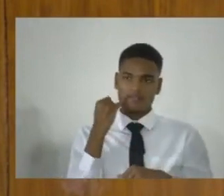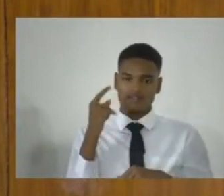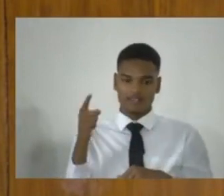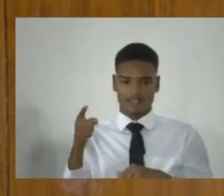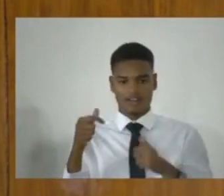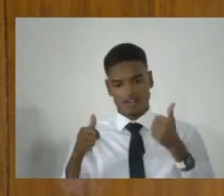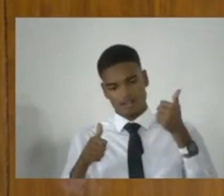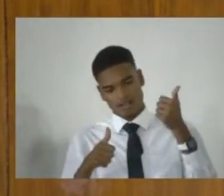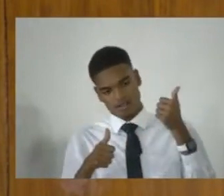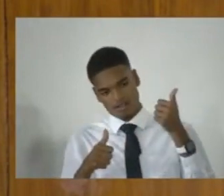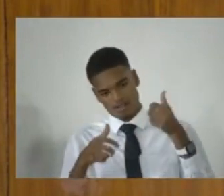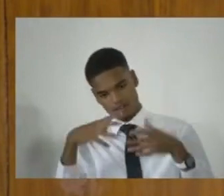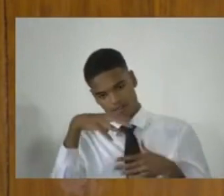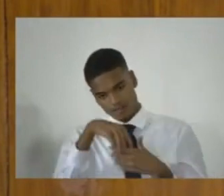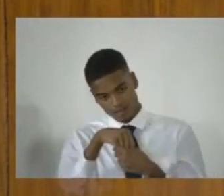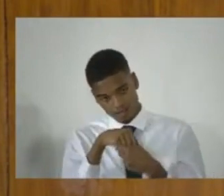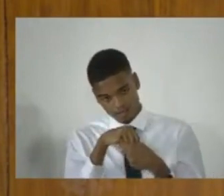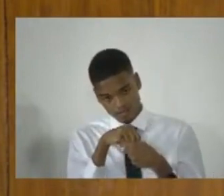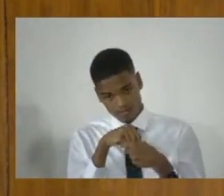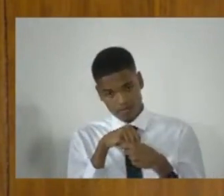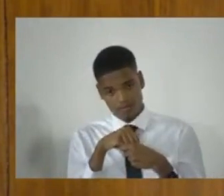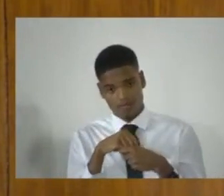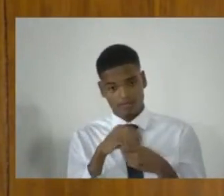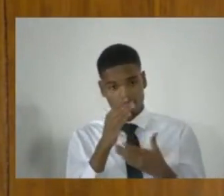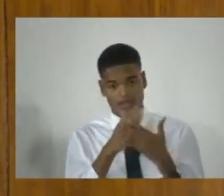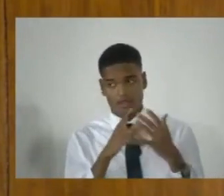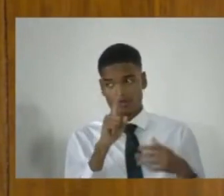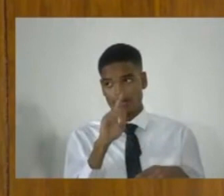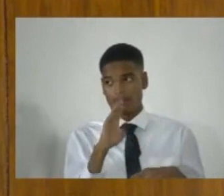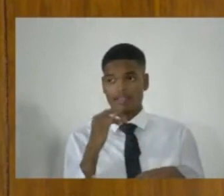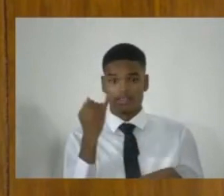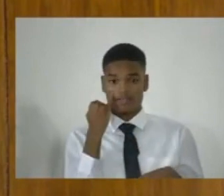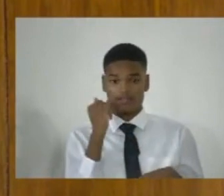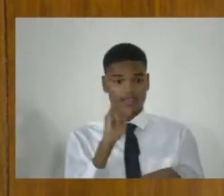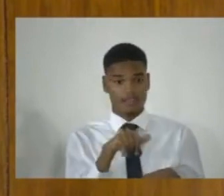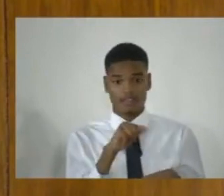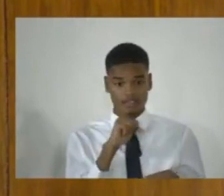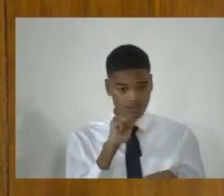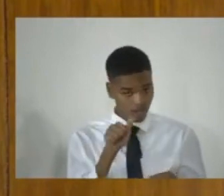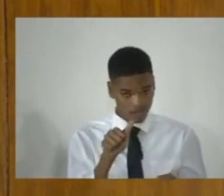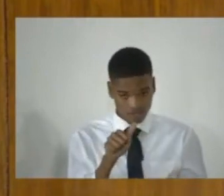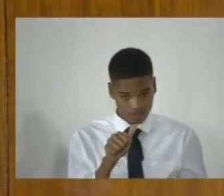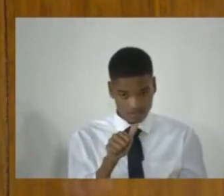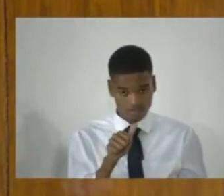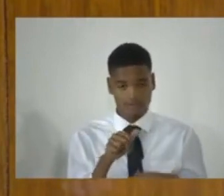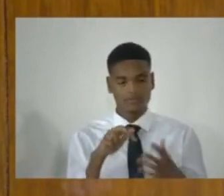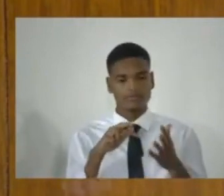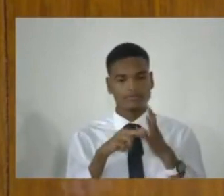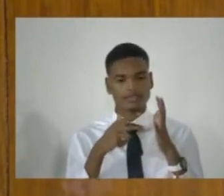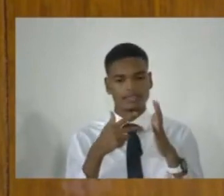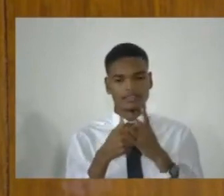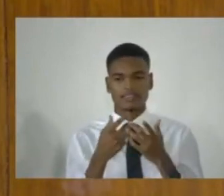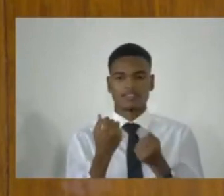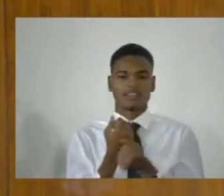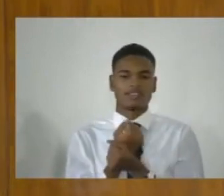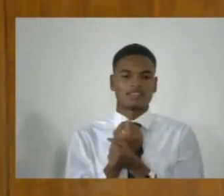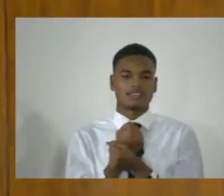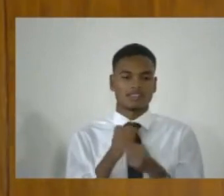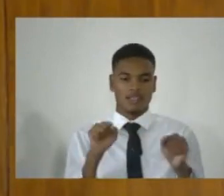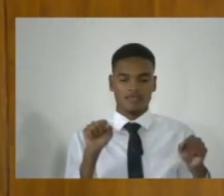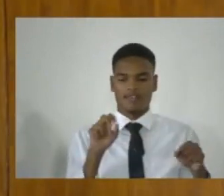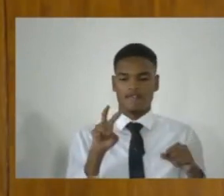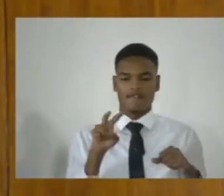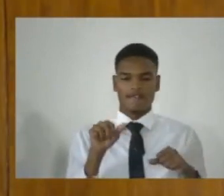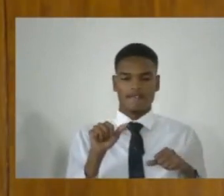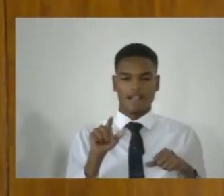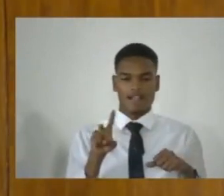in Part 1B. And if that were not so, it would mean that the safety valve on which I